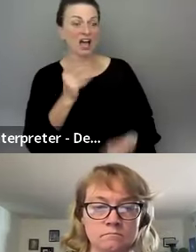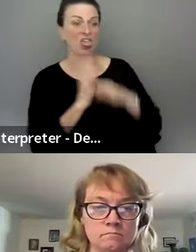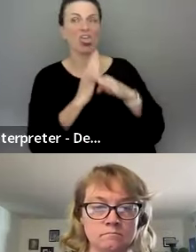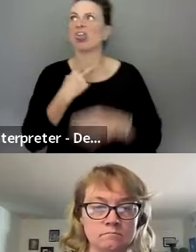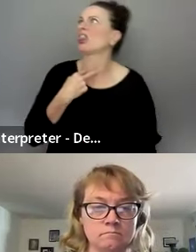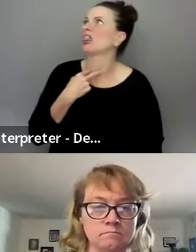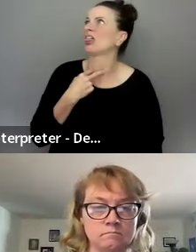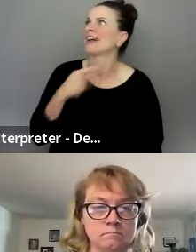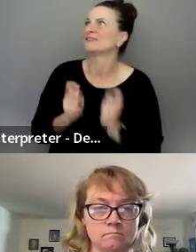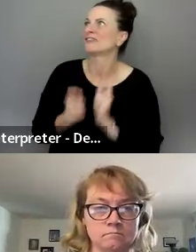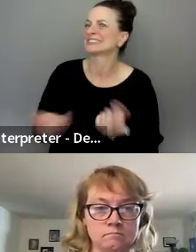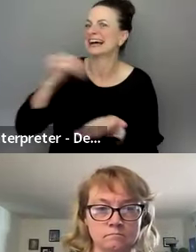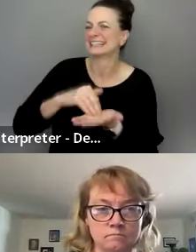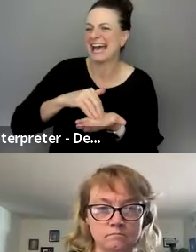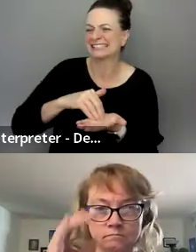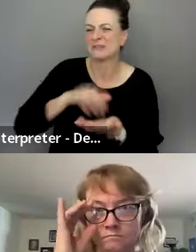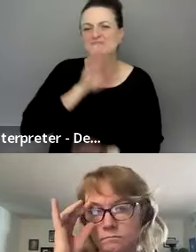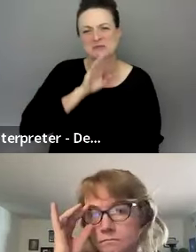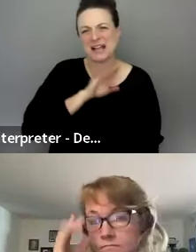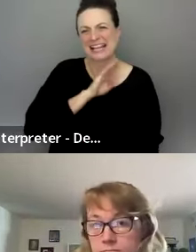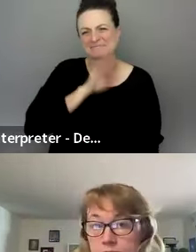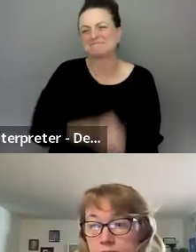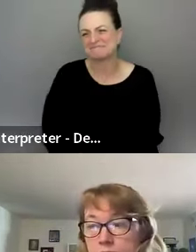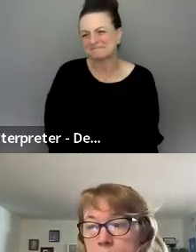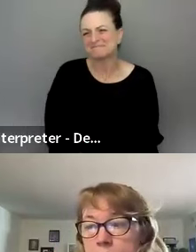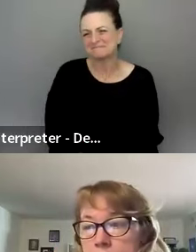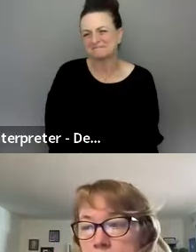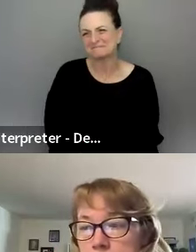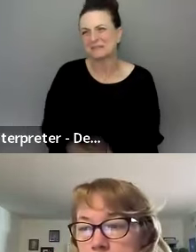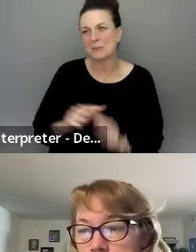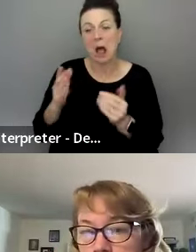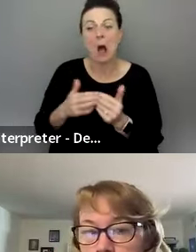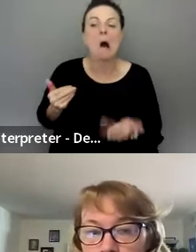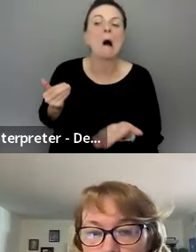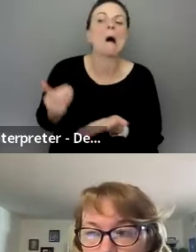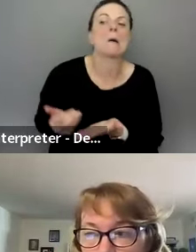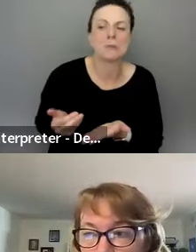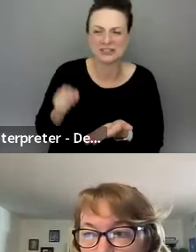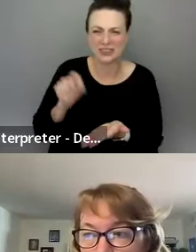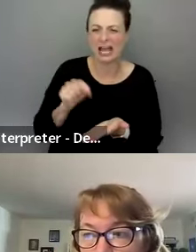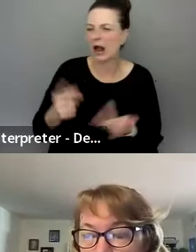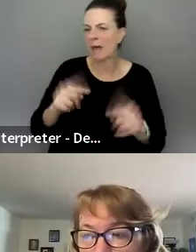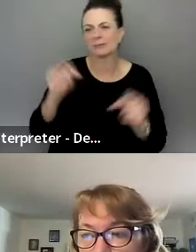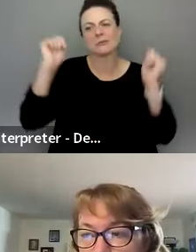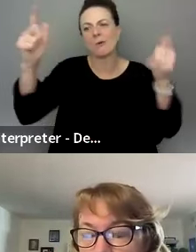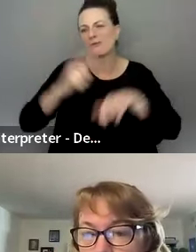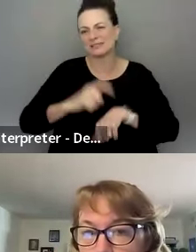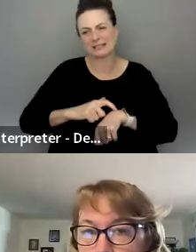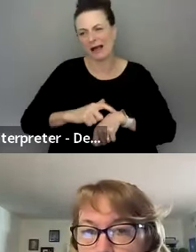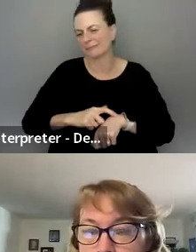need to make adjustments. It's, it's a little frustrating, but we're almost there. So it's like, it, it happens all the time,